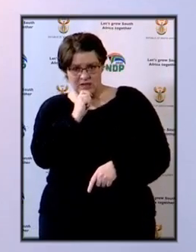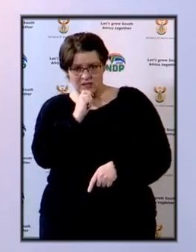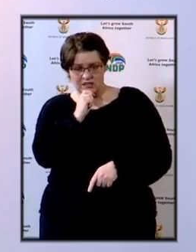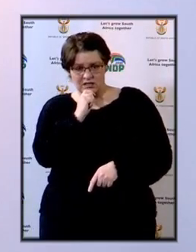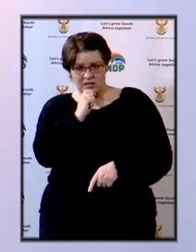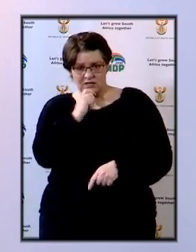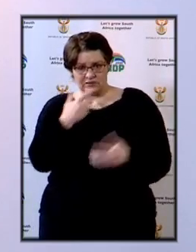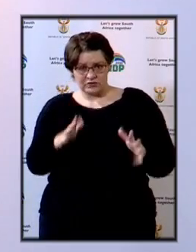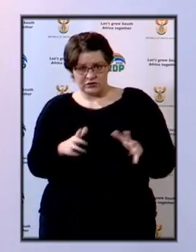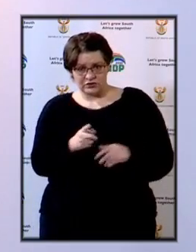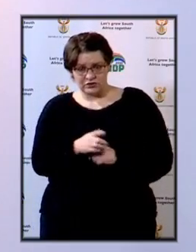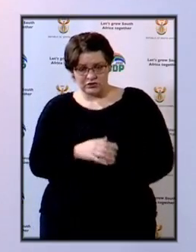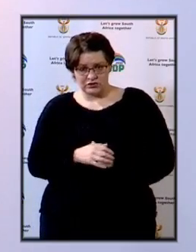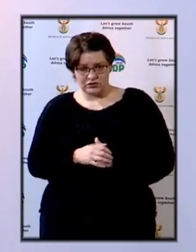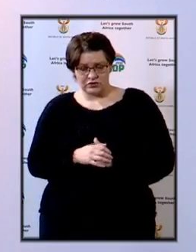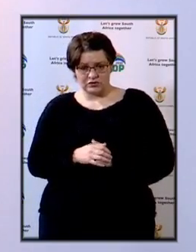morning?